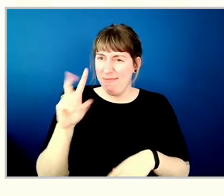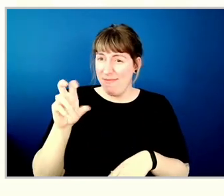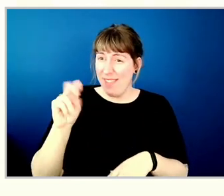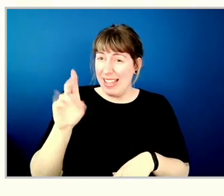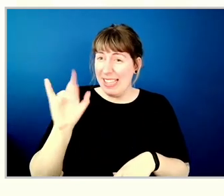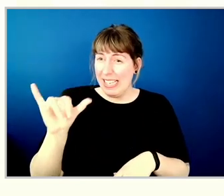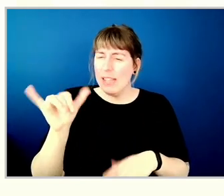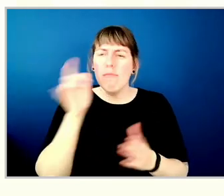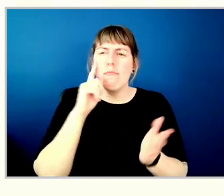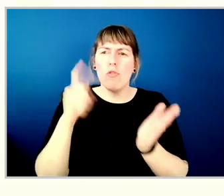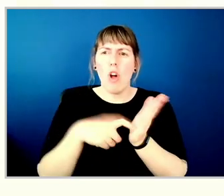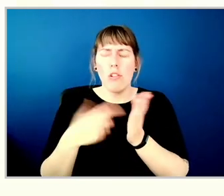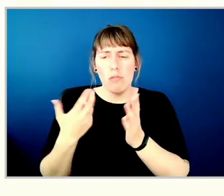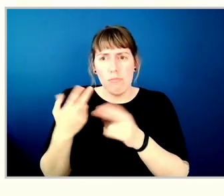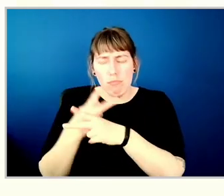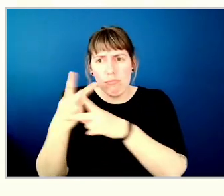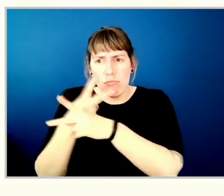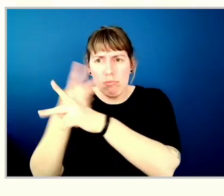this increasing social issue.